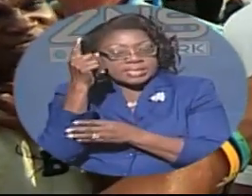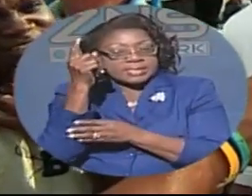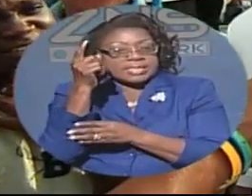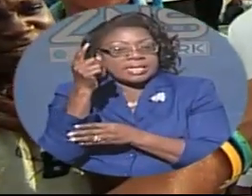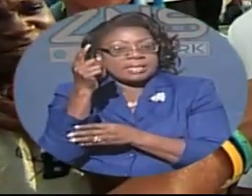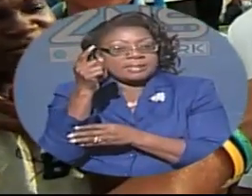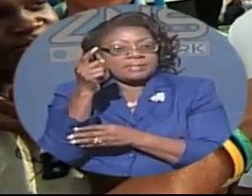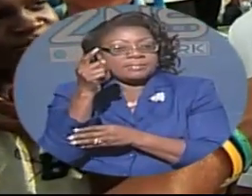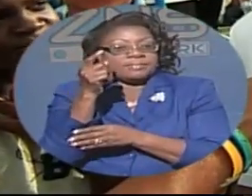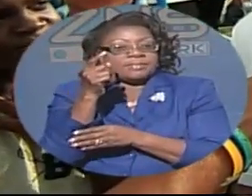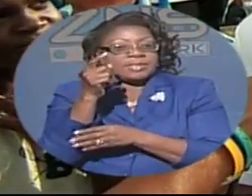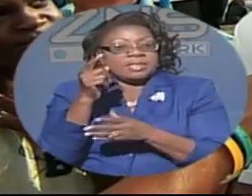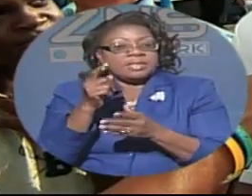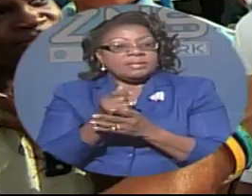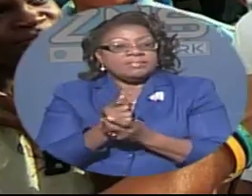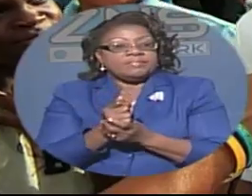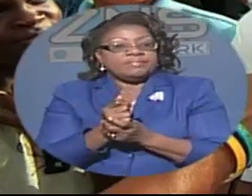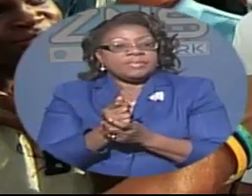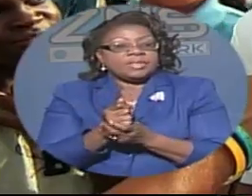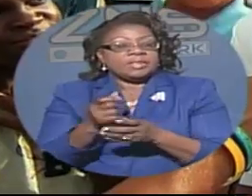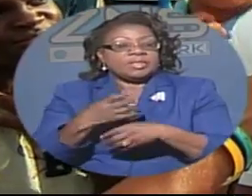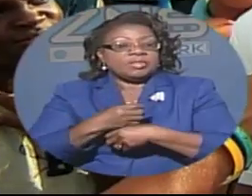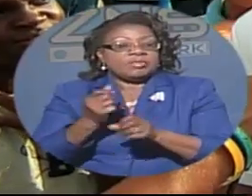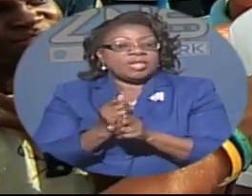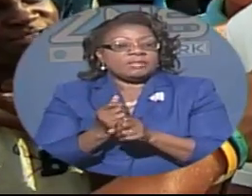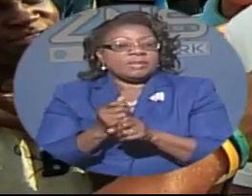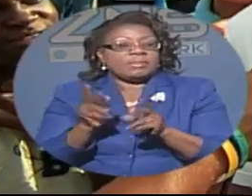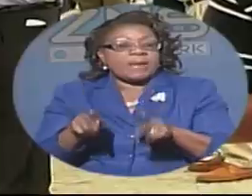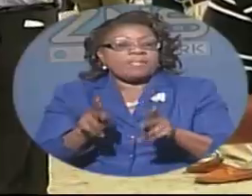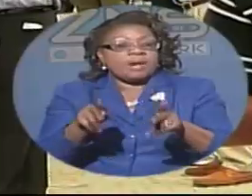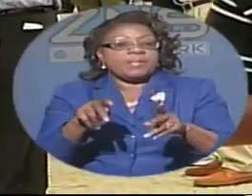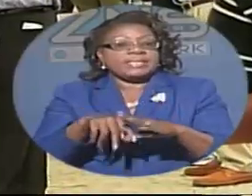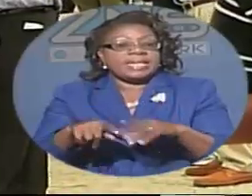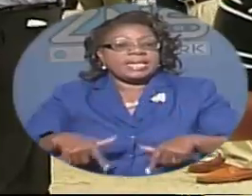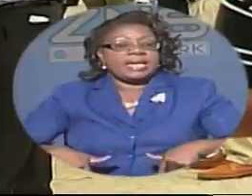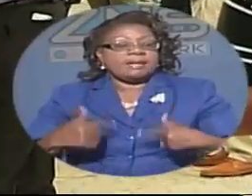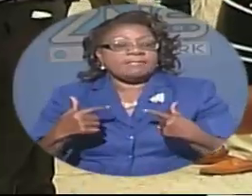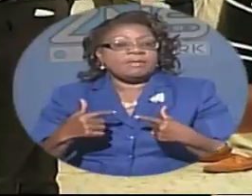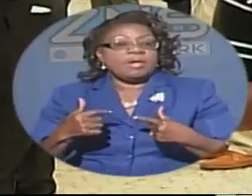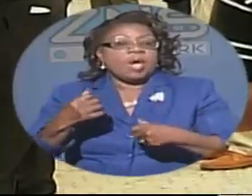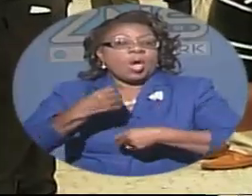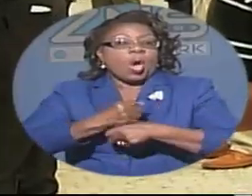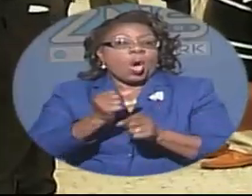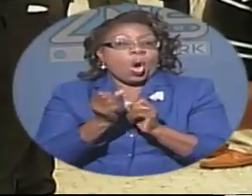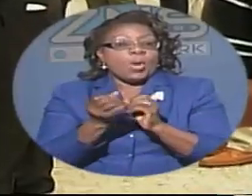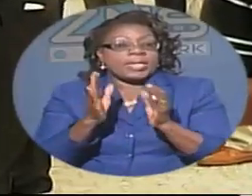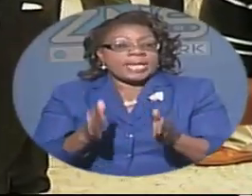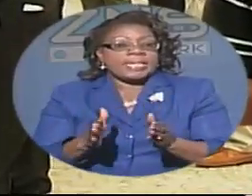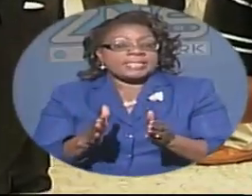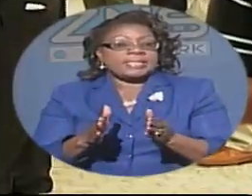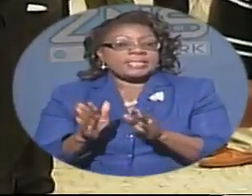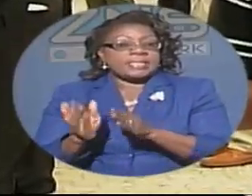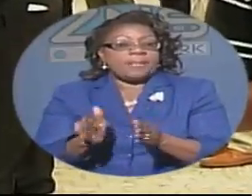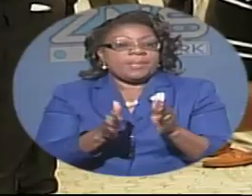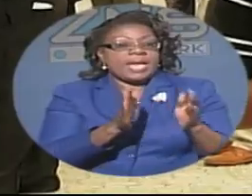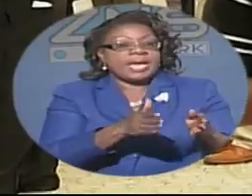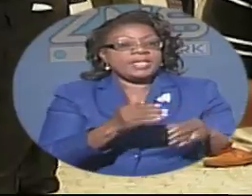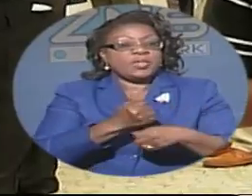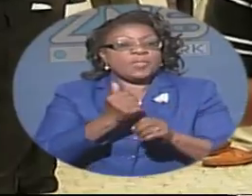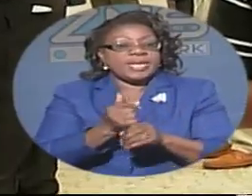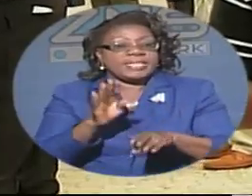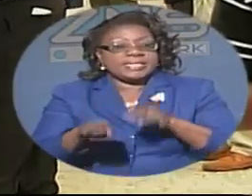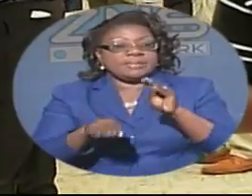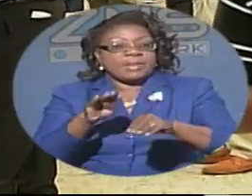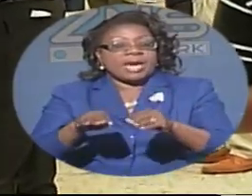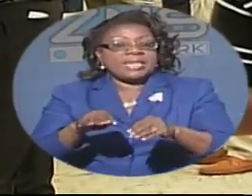materialism just trying to fulfill my purpose organizers hope to make the march and rally an annual event